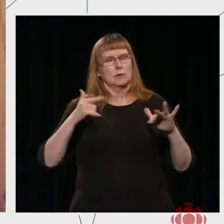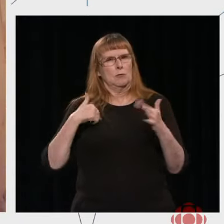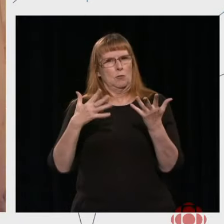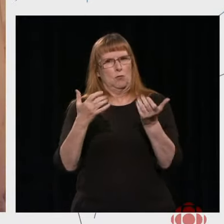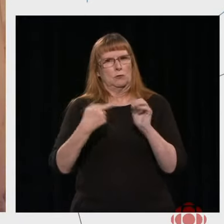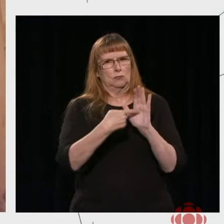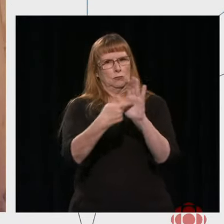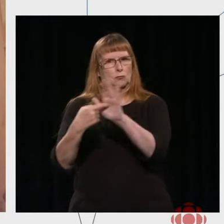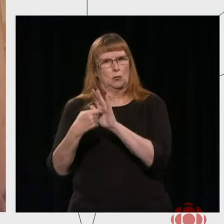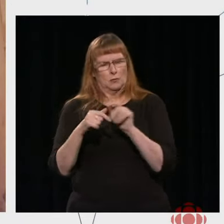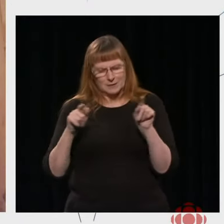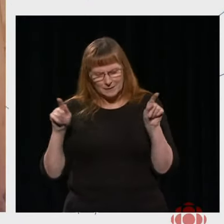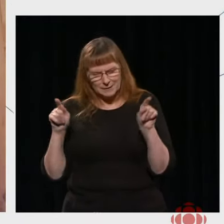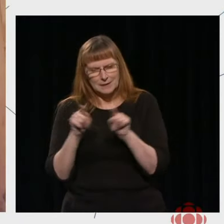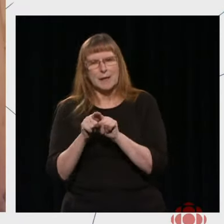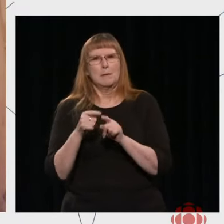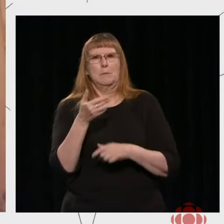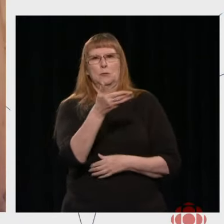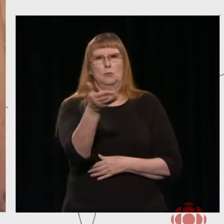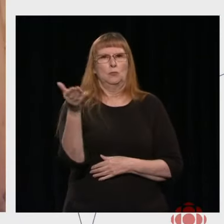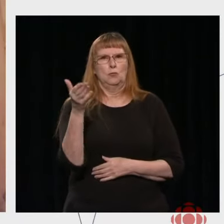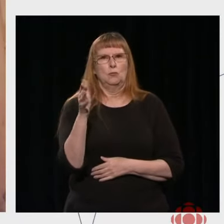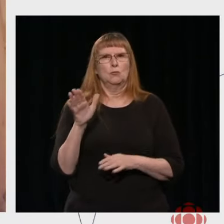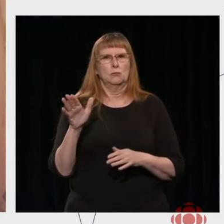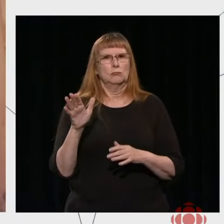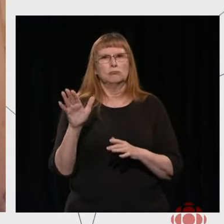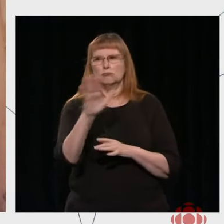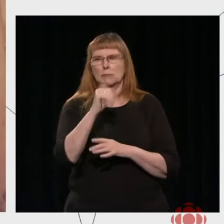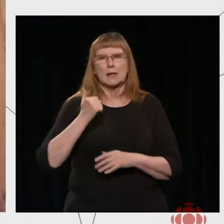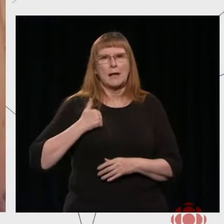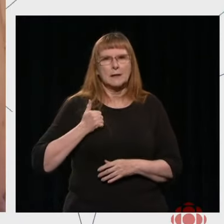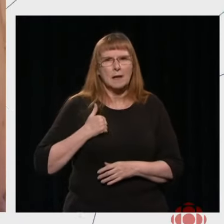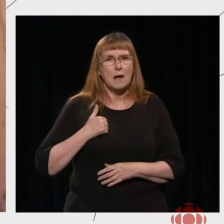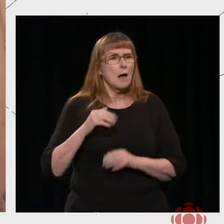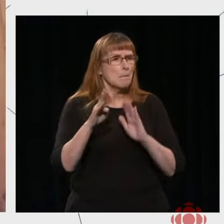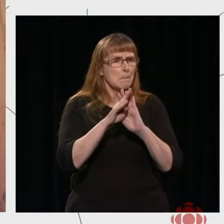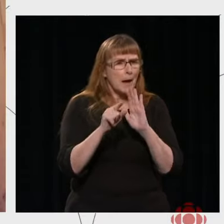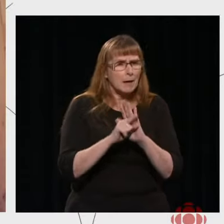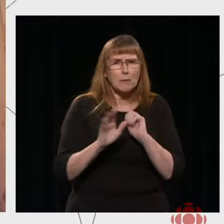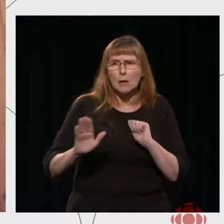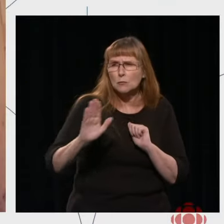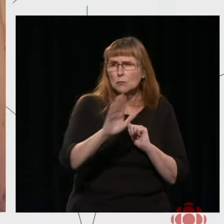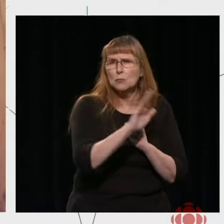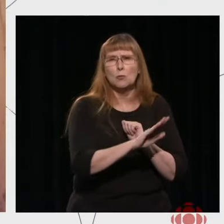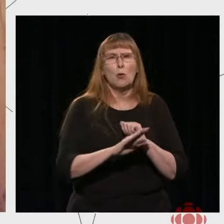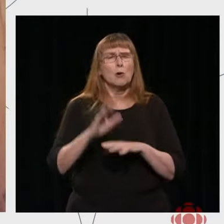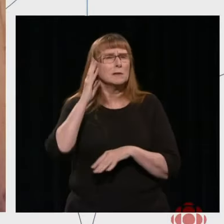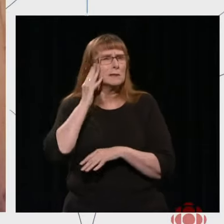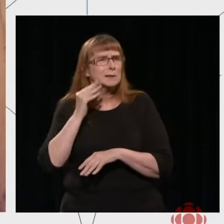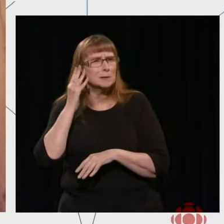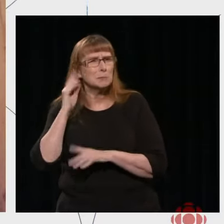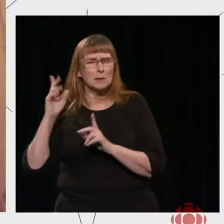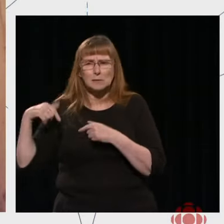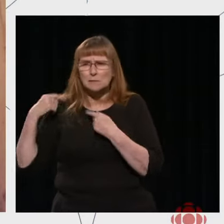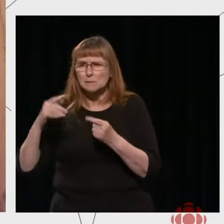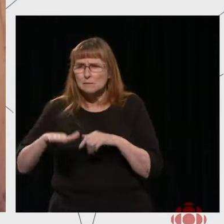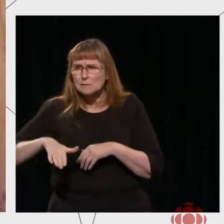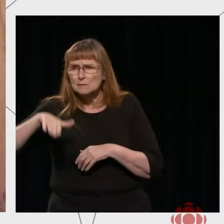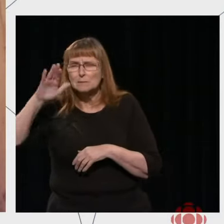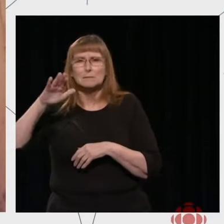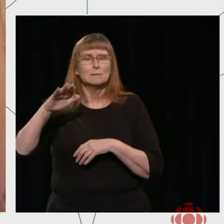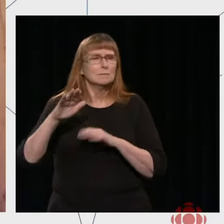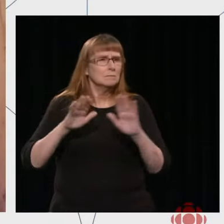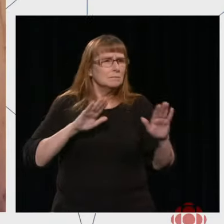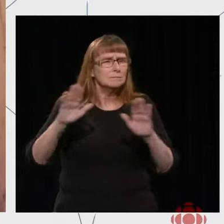across the country. It's reflective of the many backgrounds and lived experiences of our citizens, that it's reflective of the